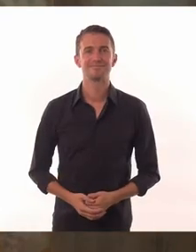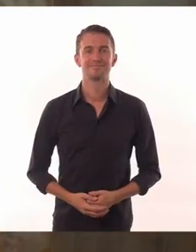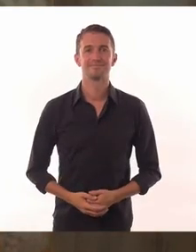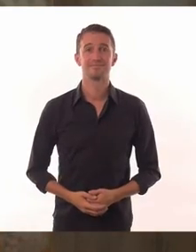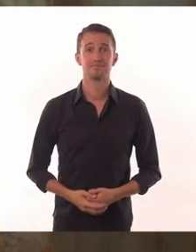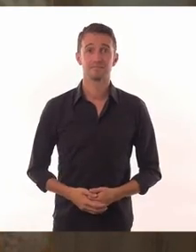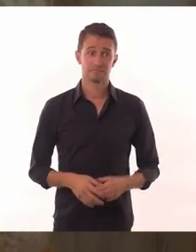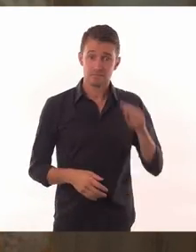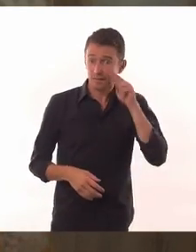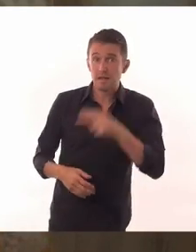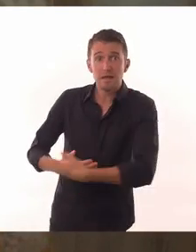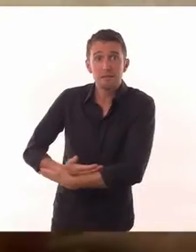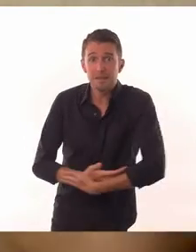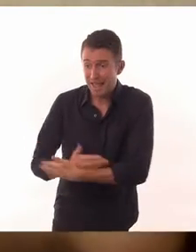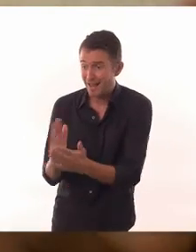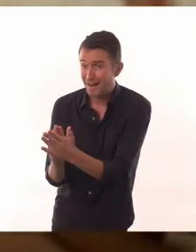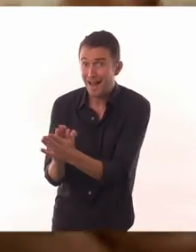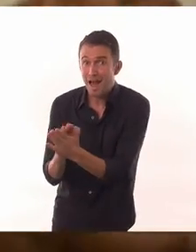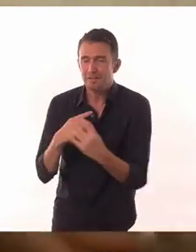I will go to heaven when I see him hitting my palm.